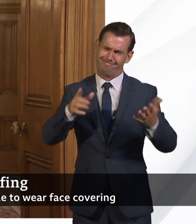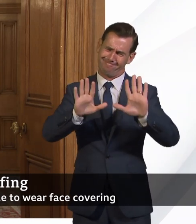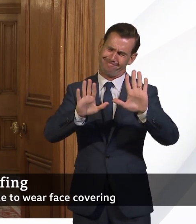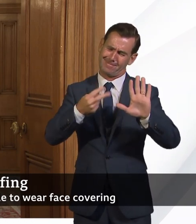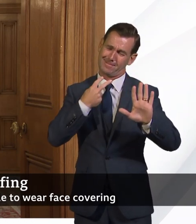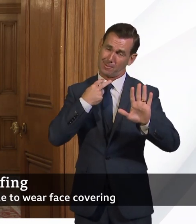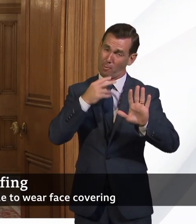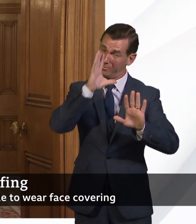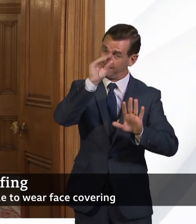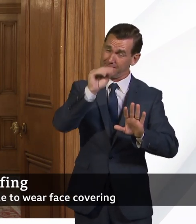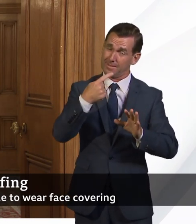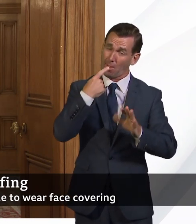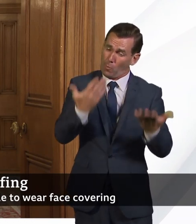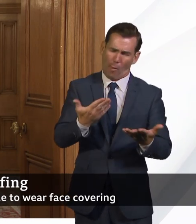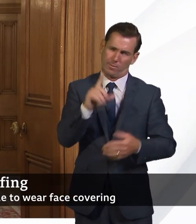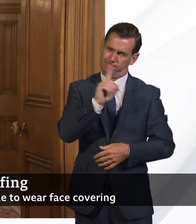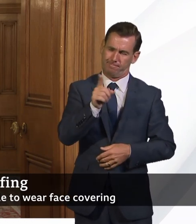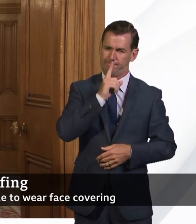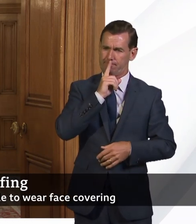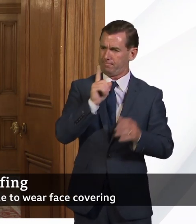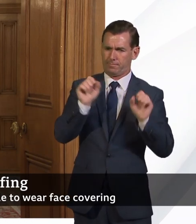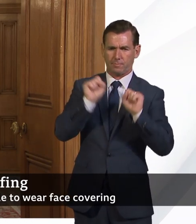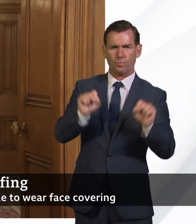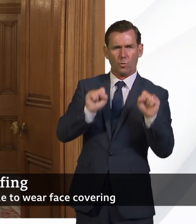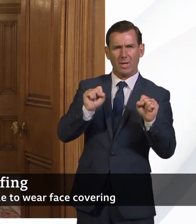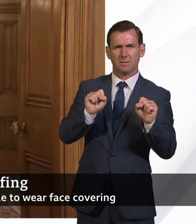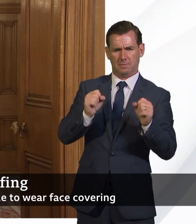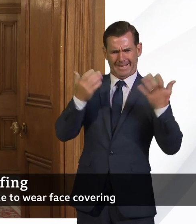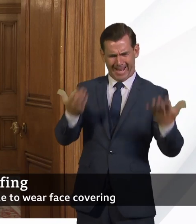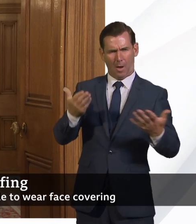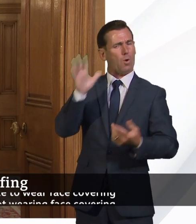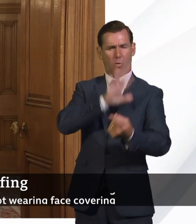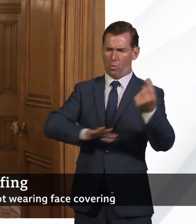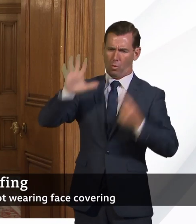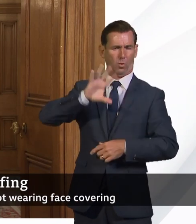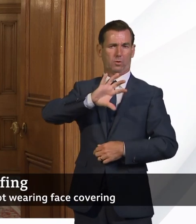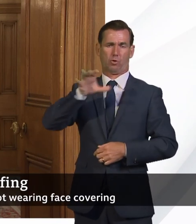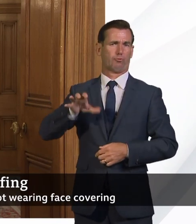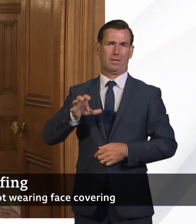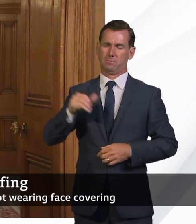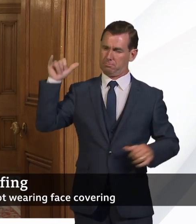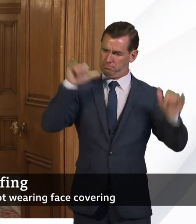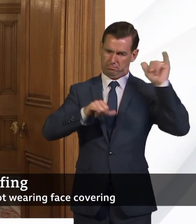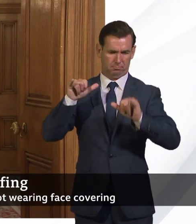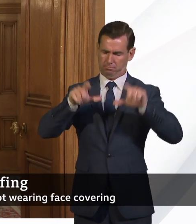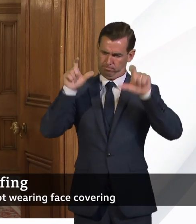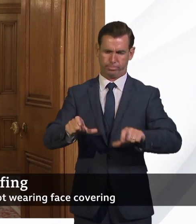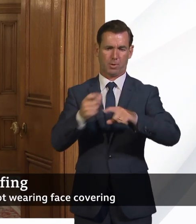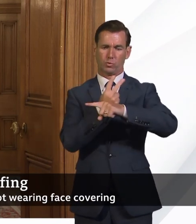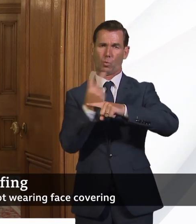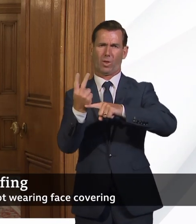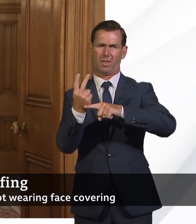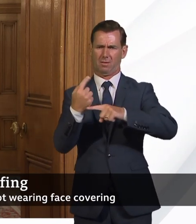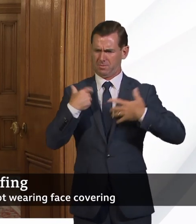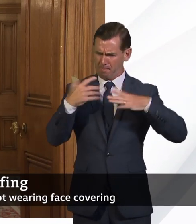need to wait at the moment. It is a blanket situation. But we're, of course, talking to airlines who are part